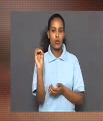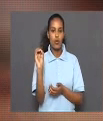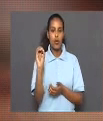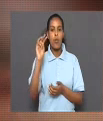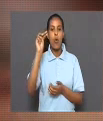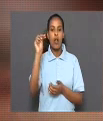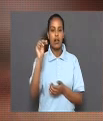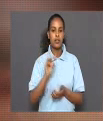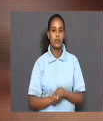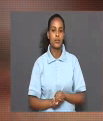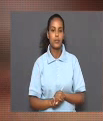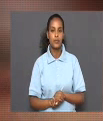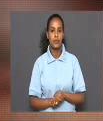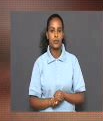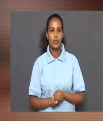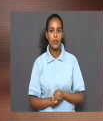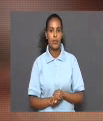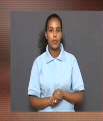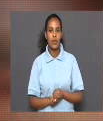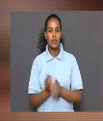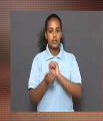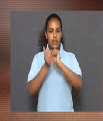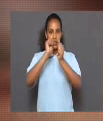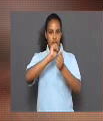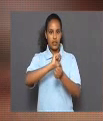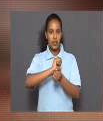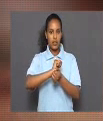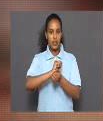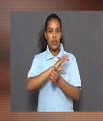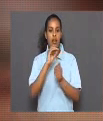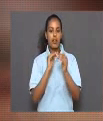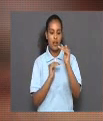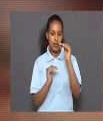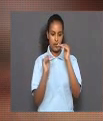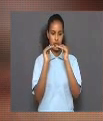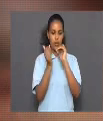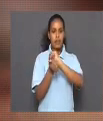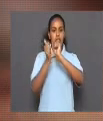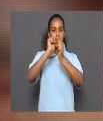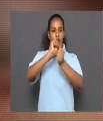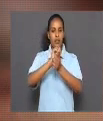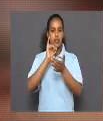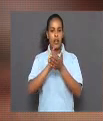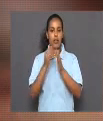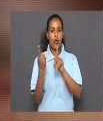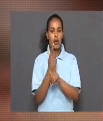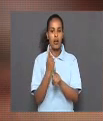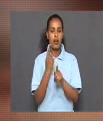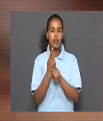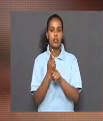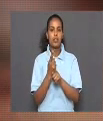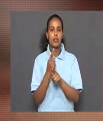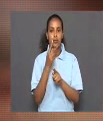molar. The change and equilibrium shifts that occur